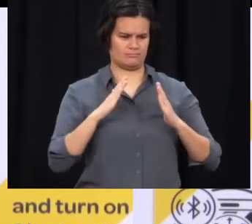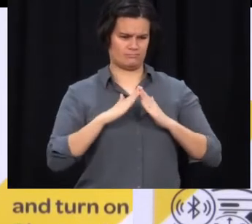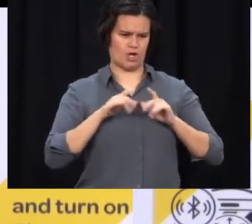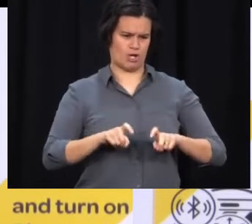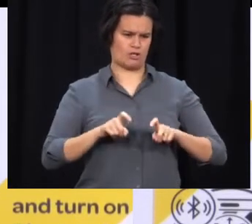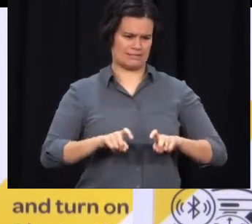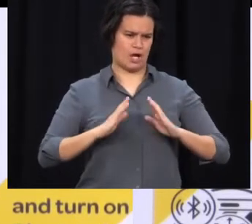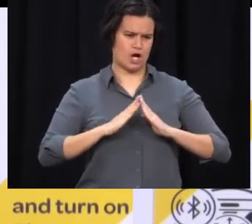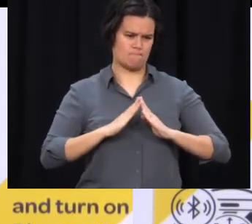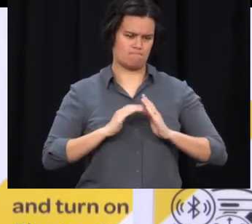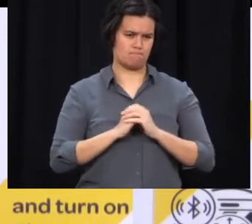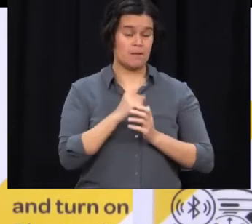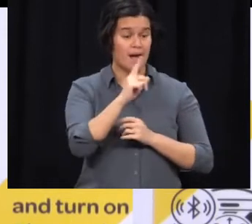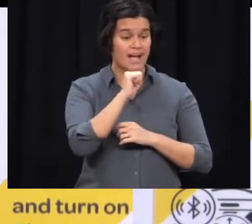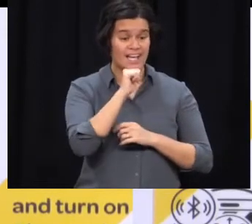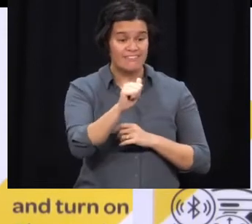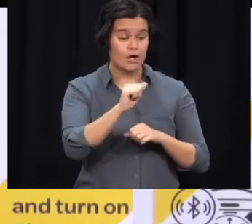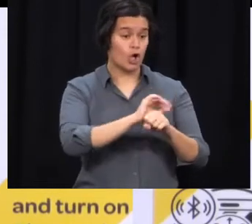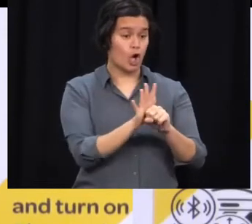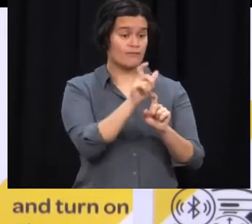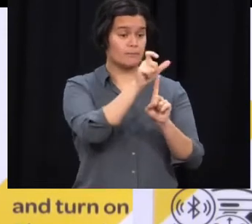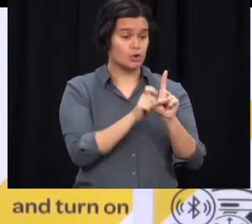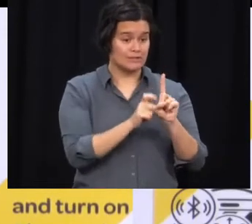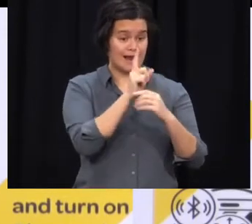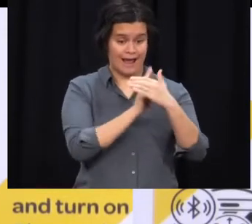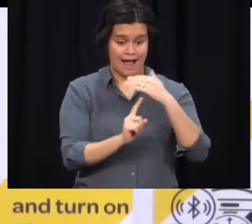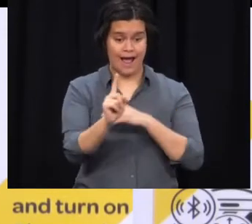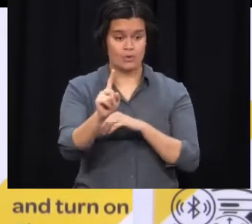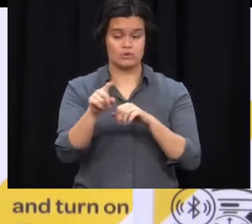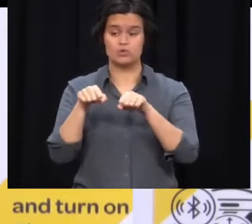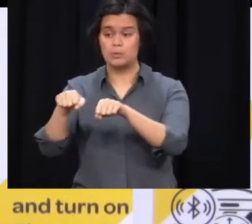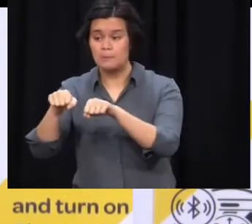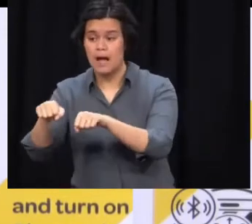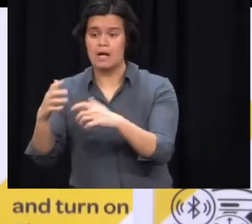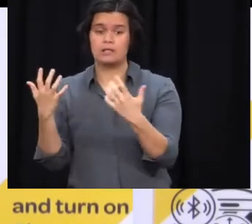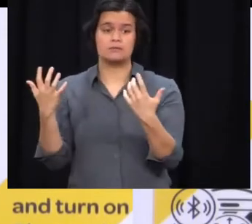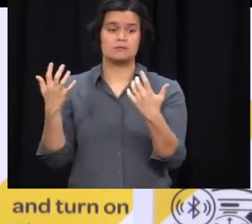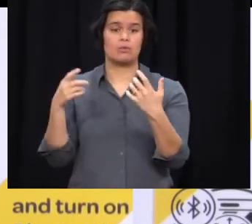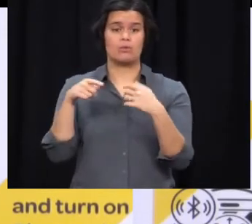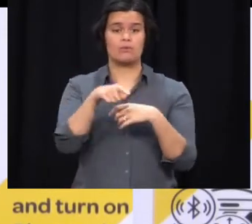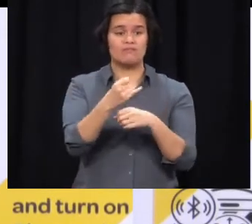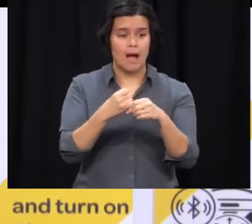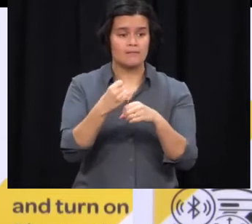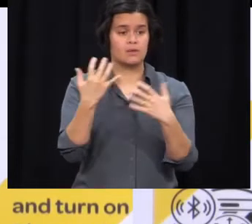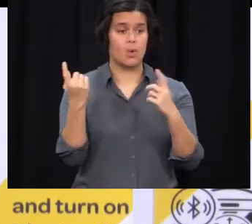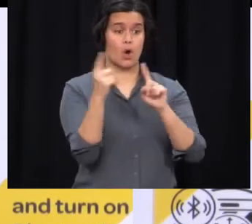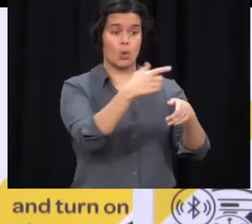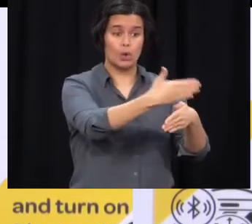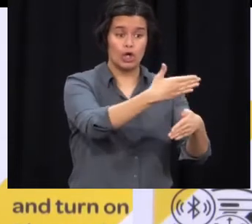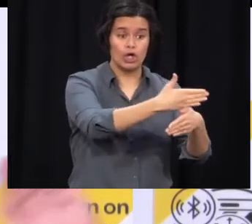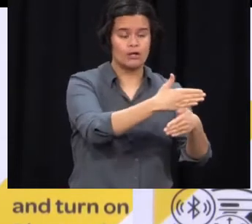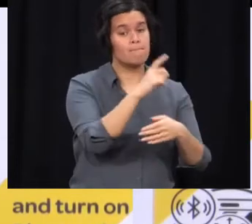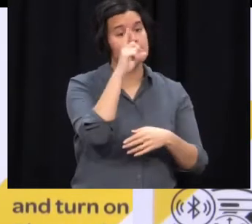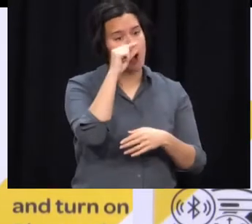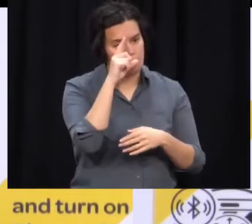than for just trips to the supermarket or the pharmacy, or, for example, if they're essential workers and may have been at work. And in terms of the